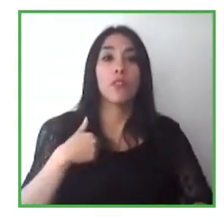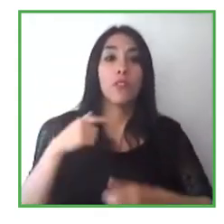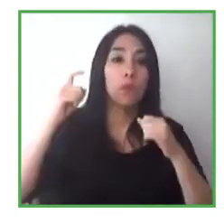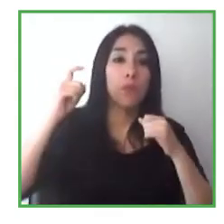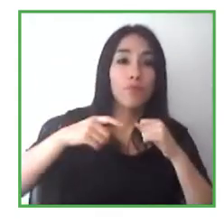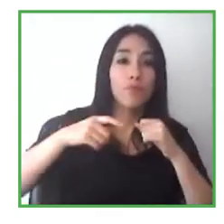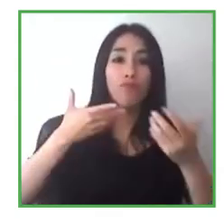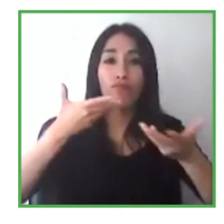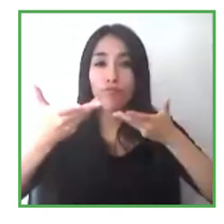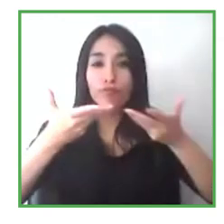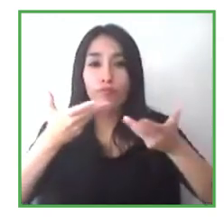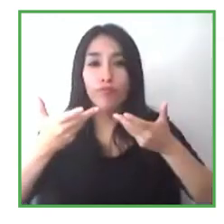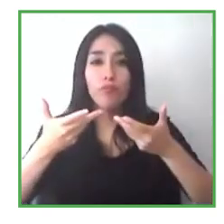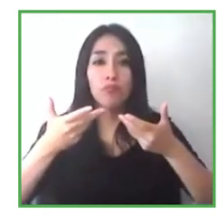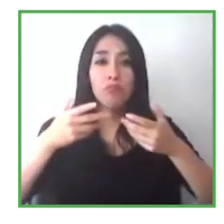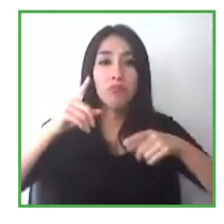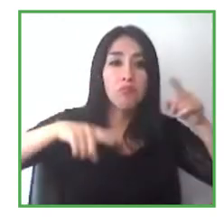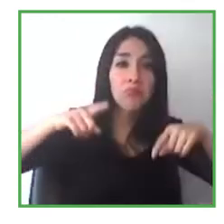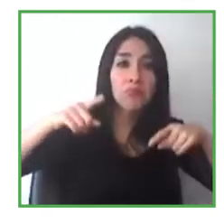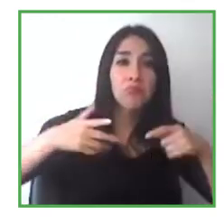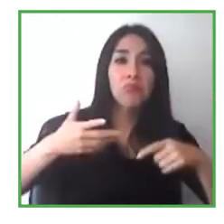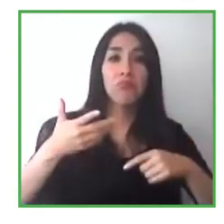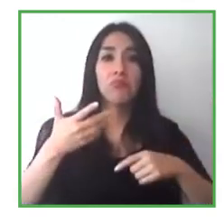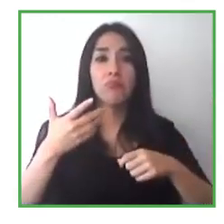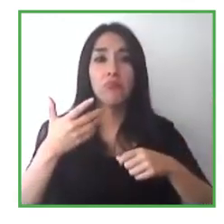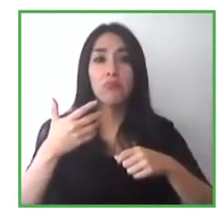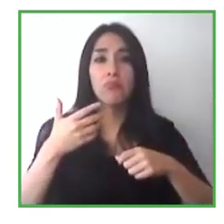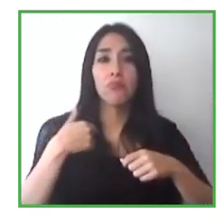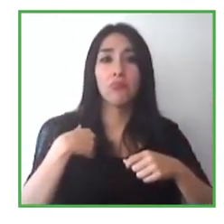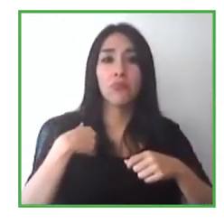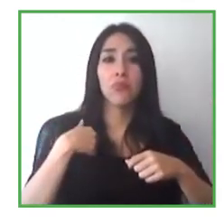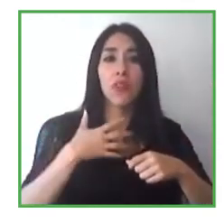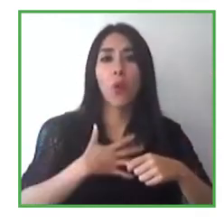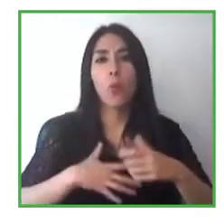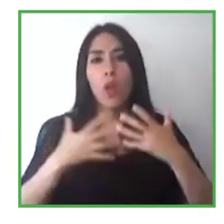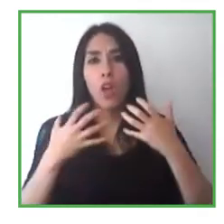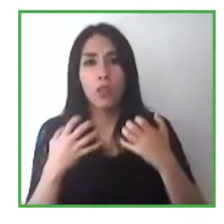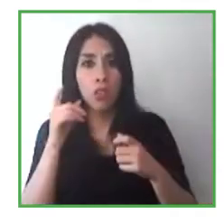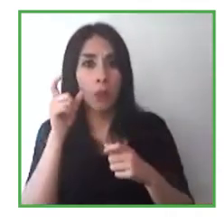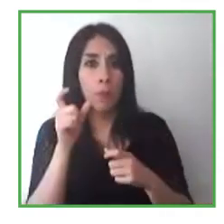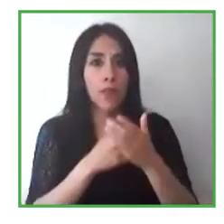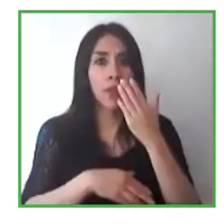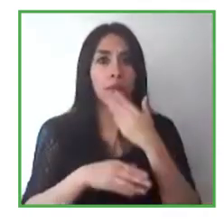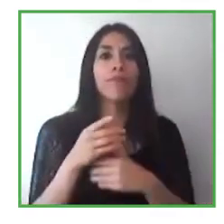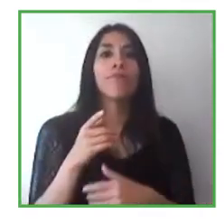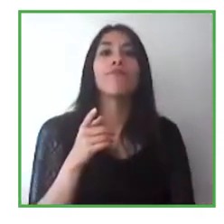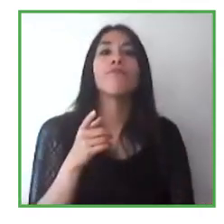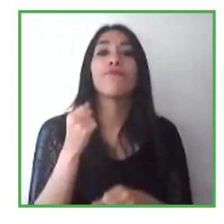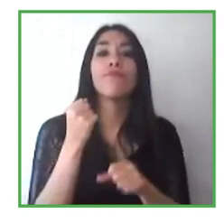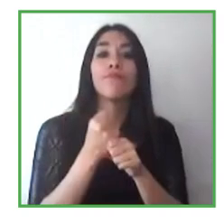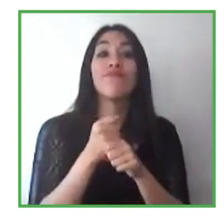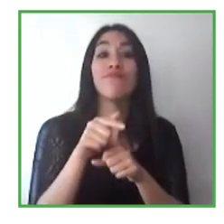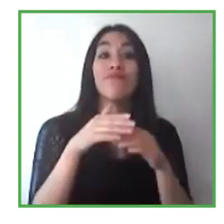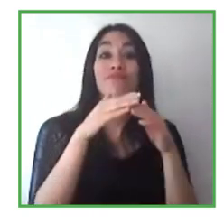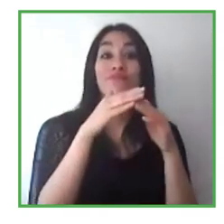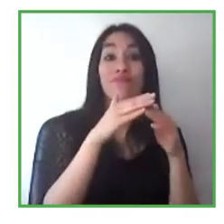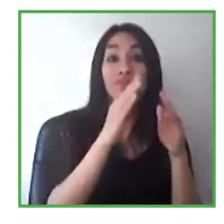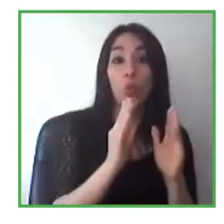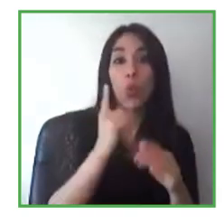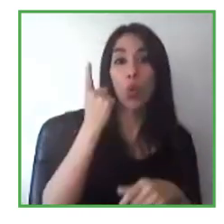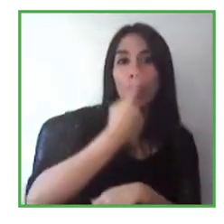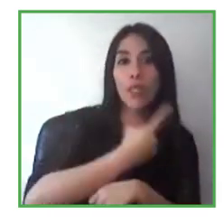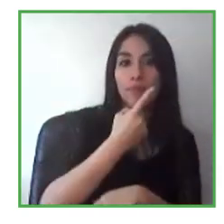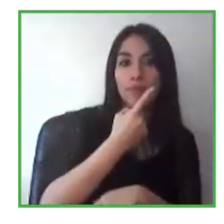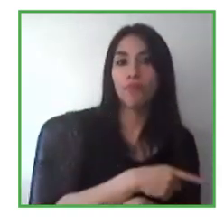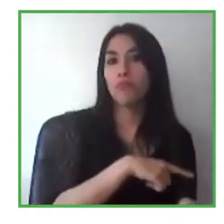both. Yeah. Work from home one day, working in the office in the other day. So, you know, basically, we are going to adopt a similar